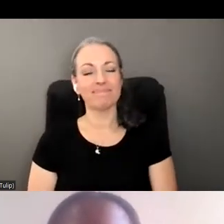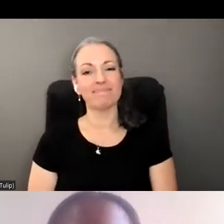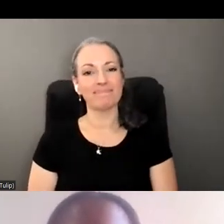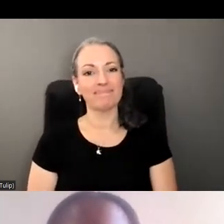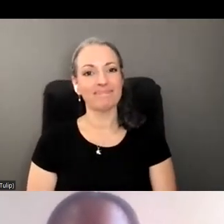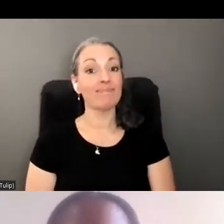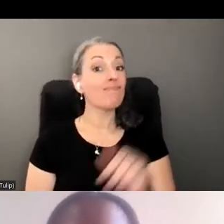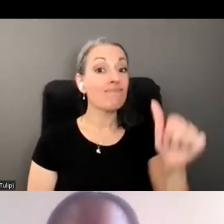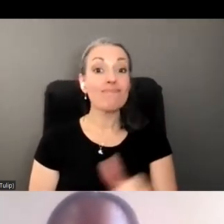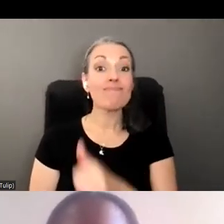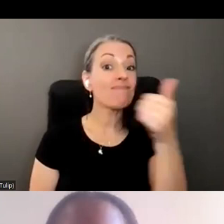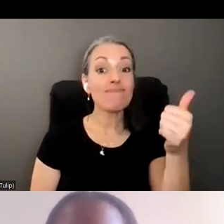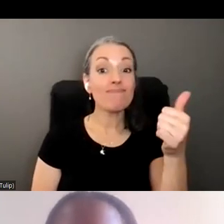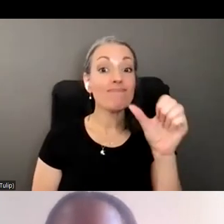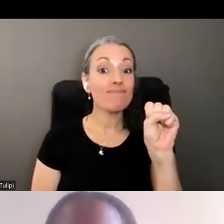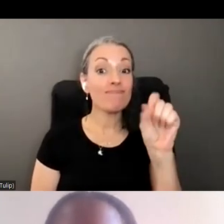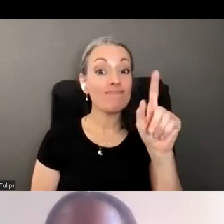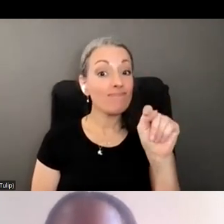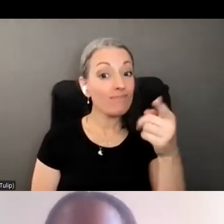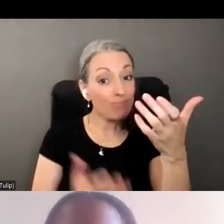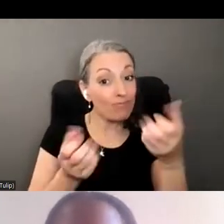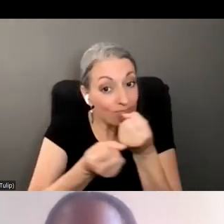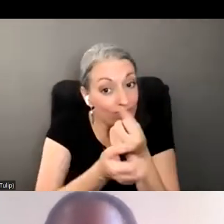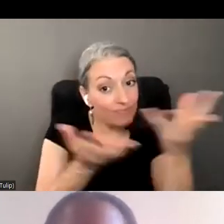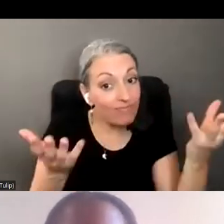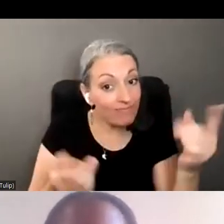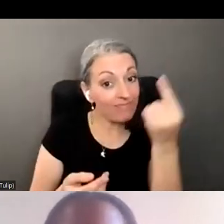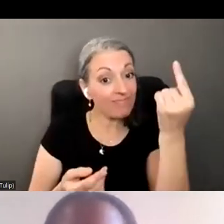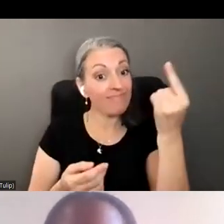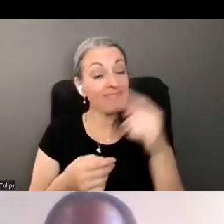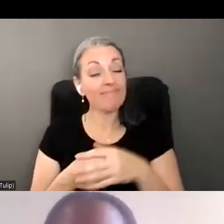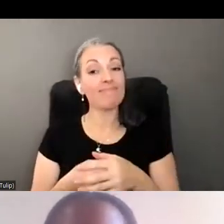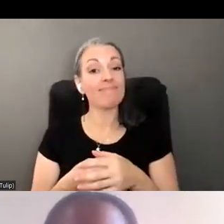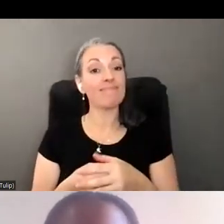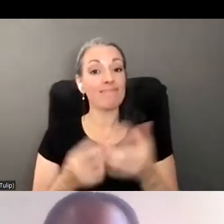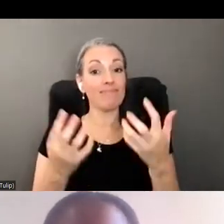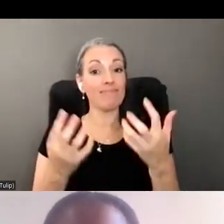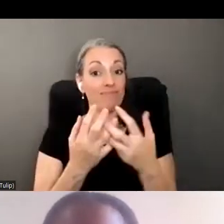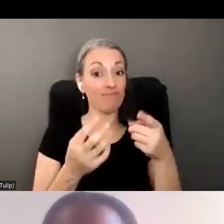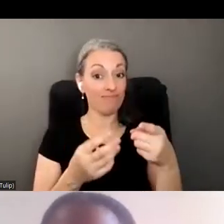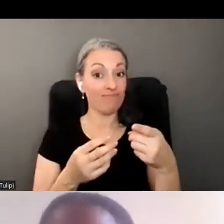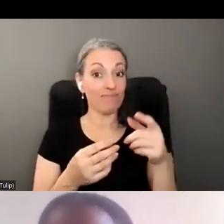Anyone else? Scott, would you like to provide anything in regards to what Berta just mentioned?